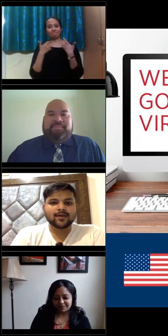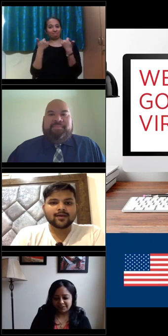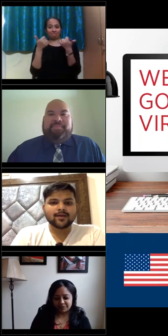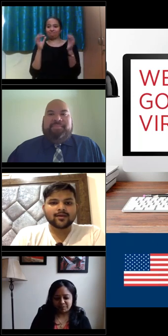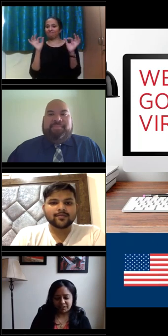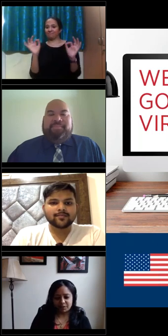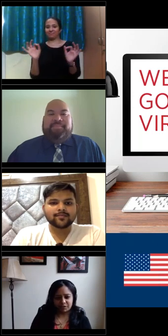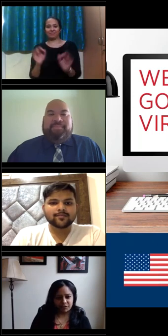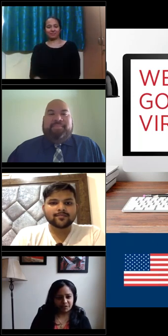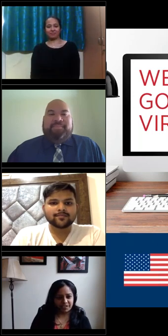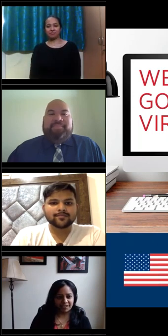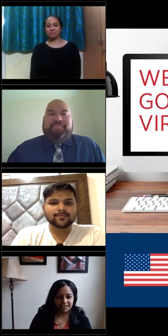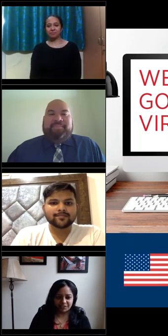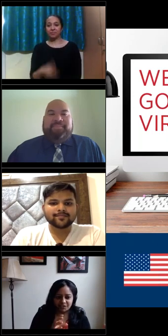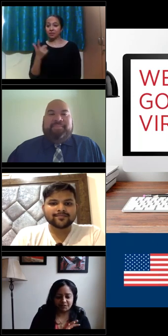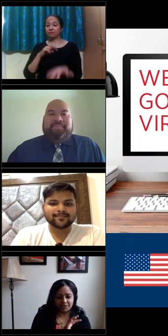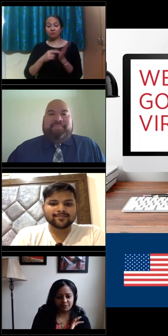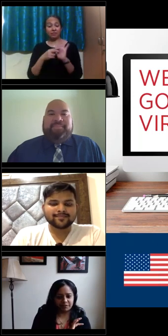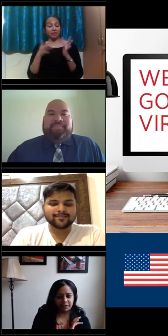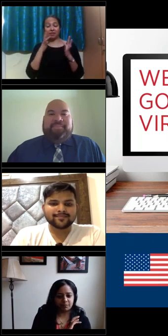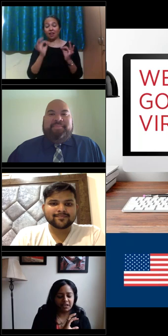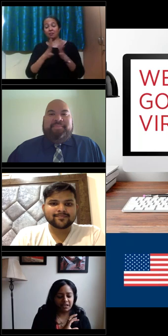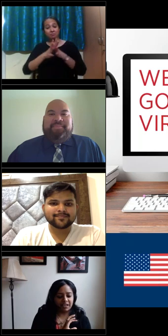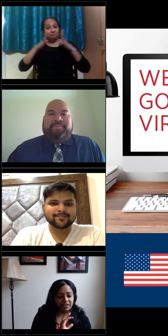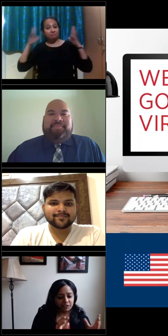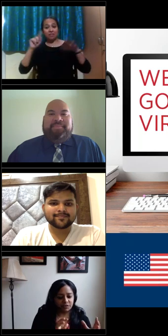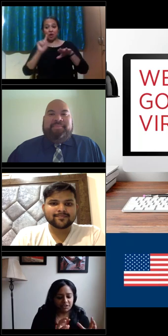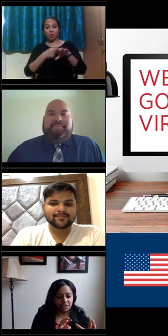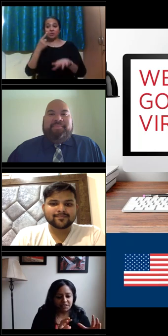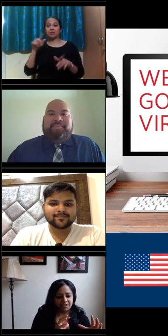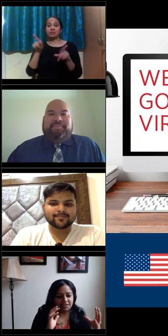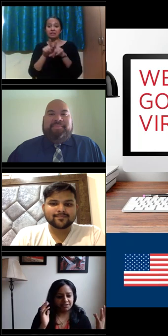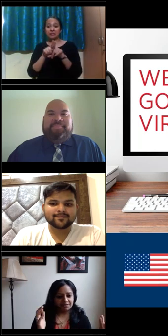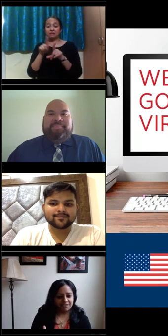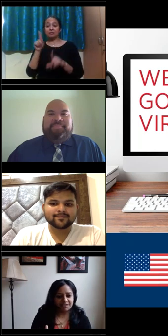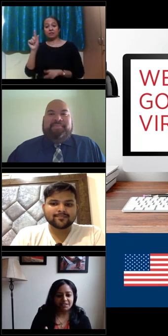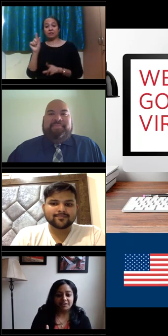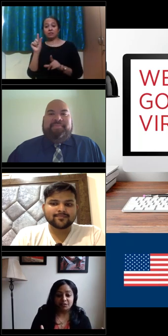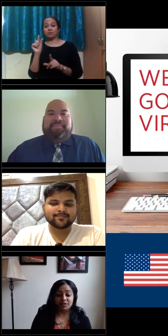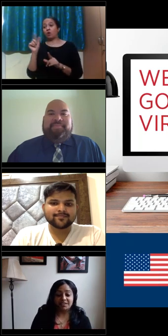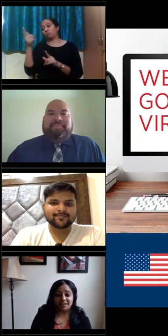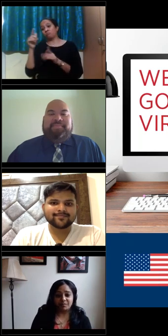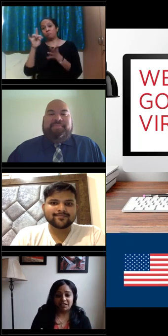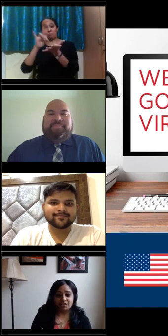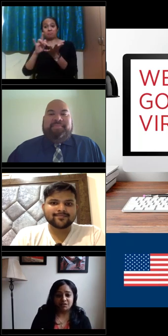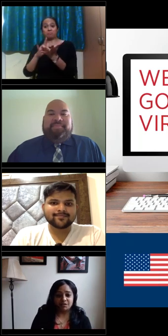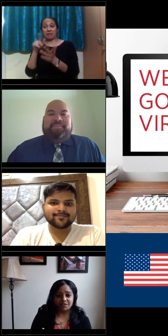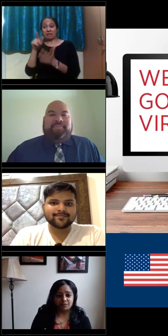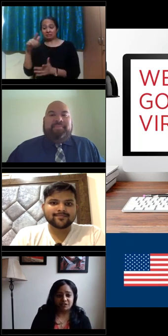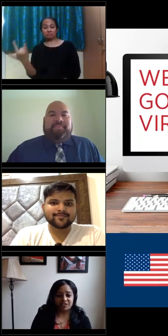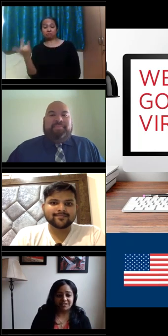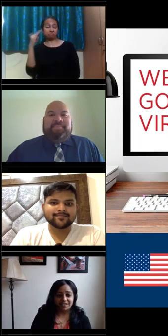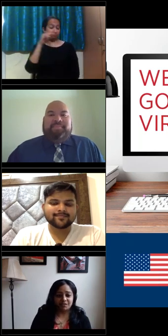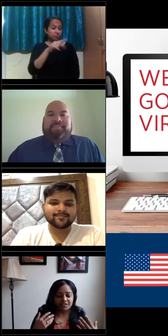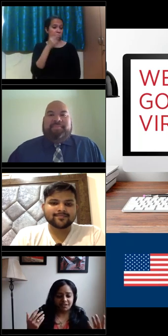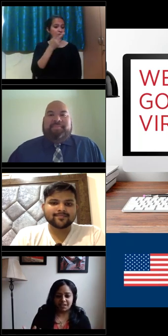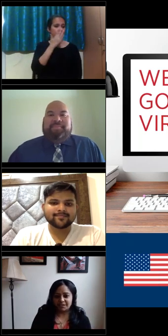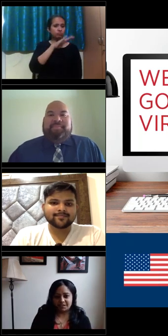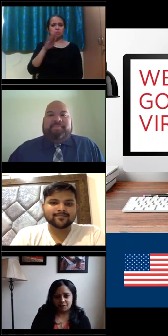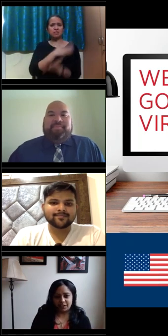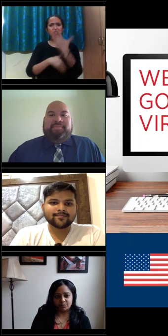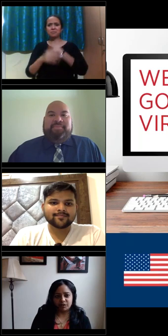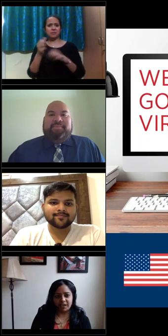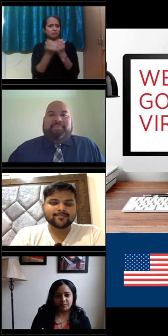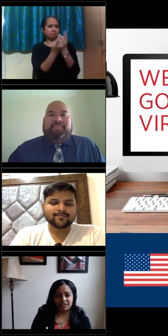exciting, you know, big opportunity. And I shifted from UT Austin, seeing that there wasn't that many students with disabilities that were